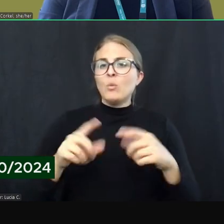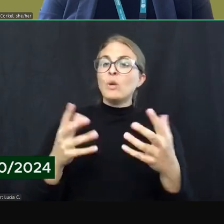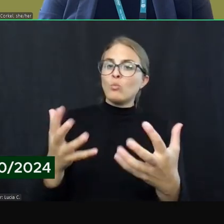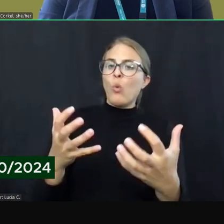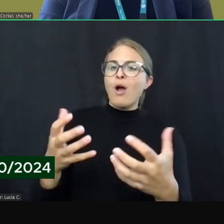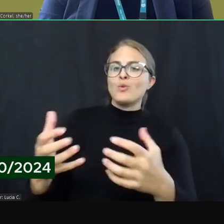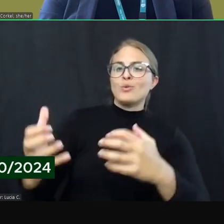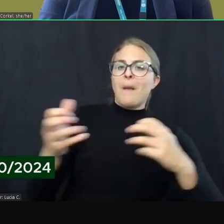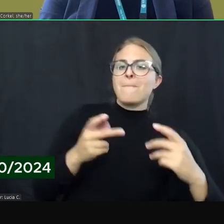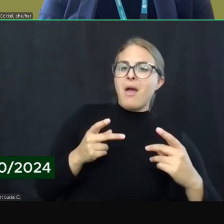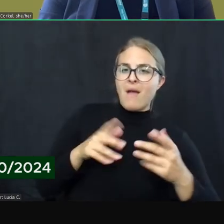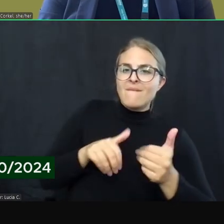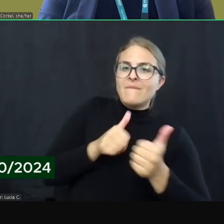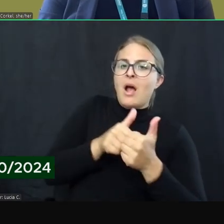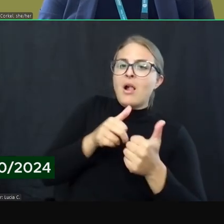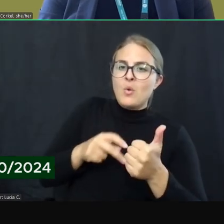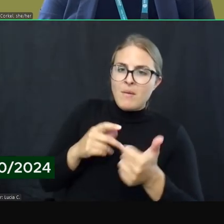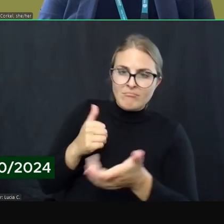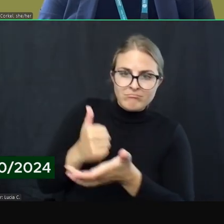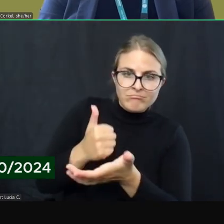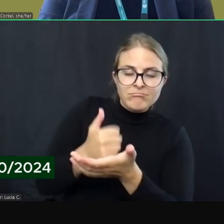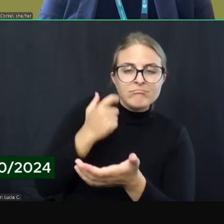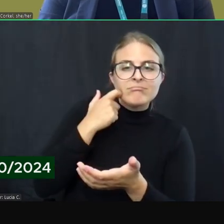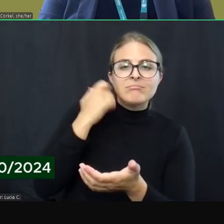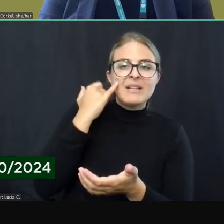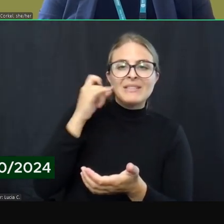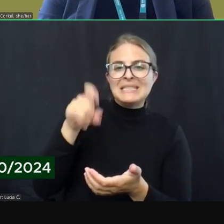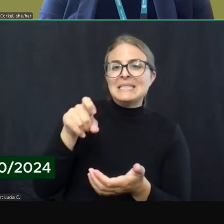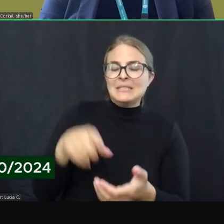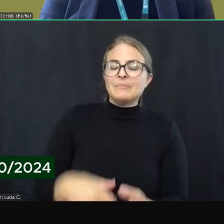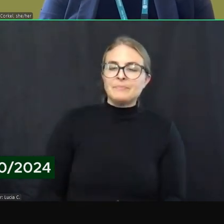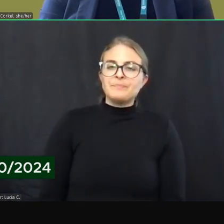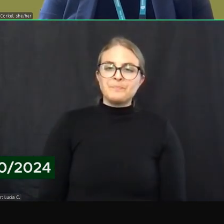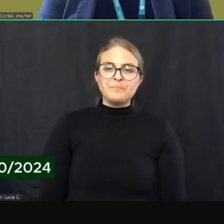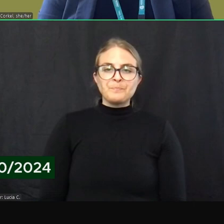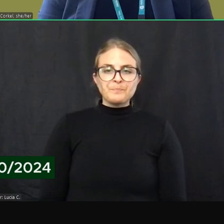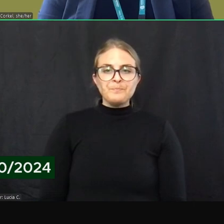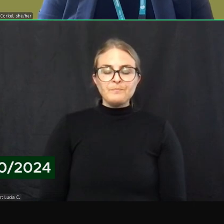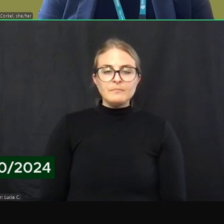to come back and that's helpful in their time of crisis, that is absolutely welcome.